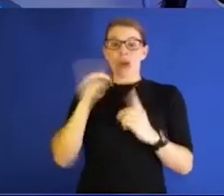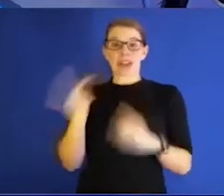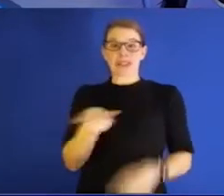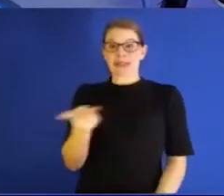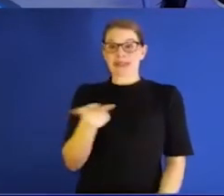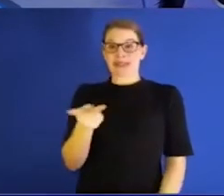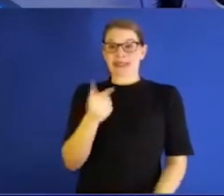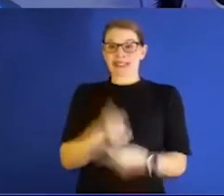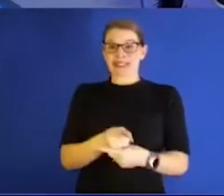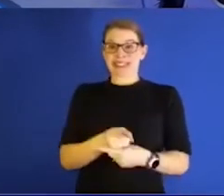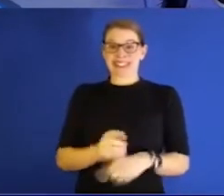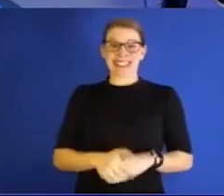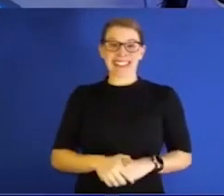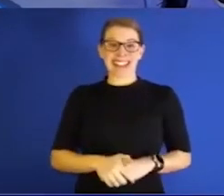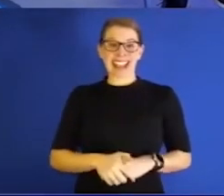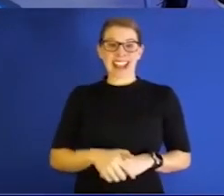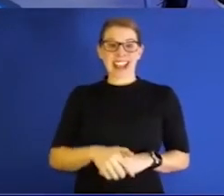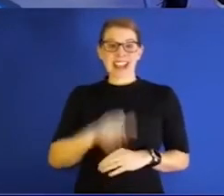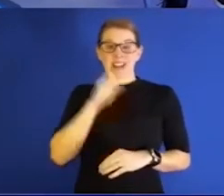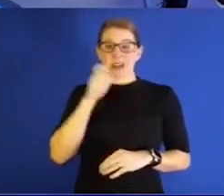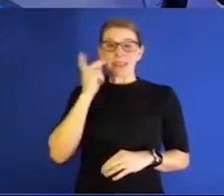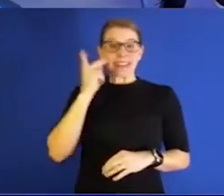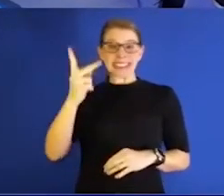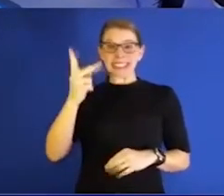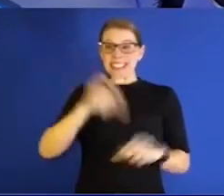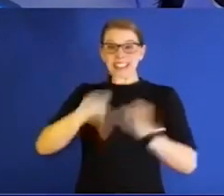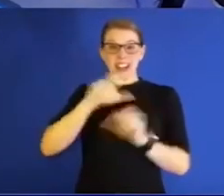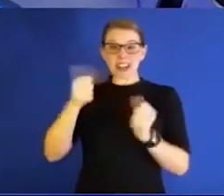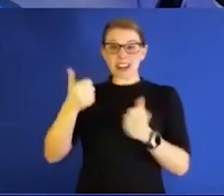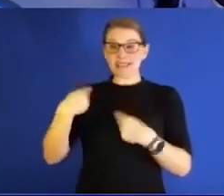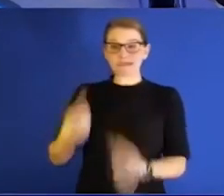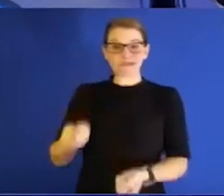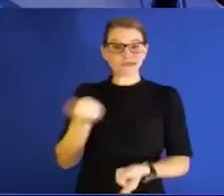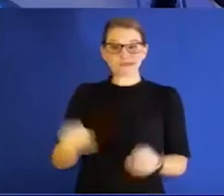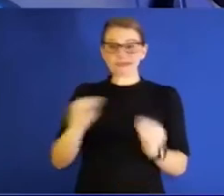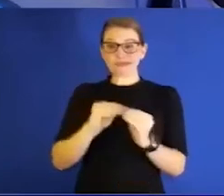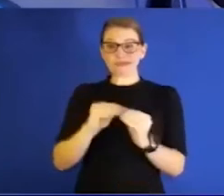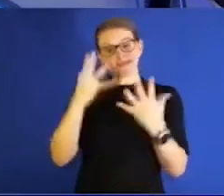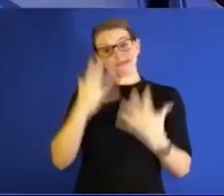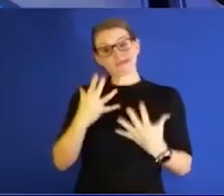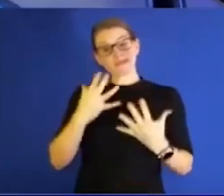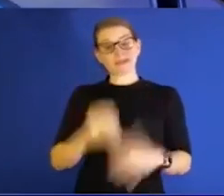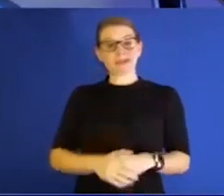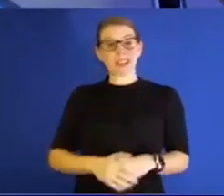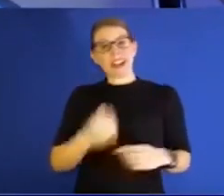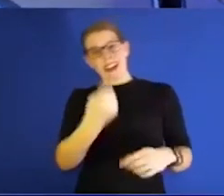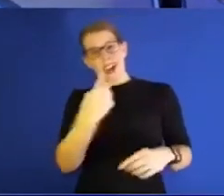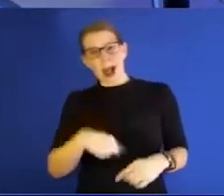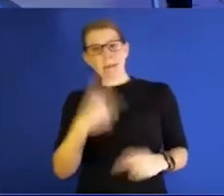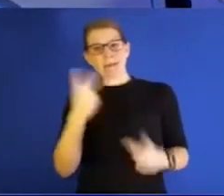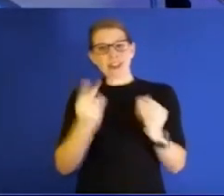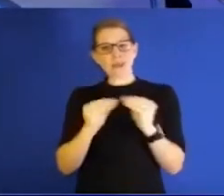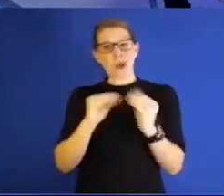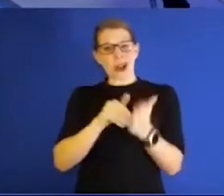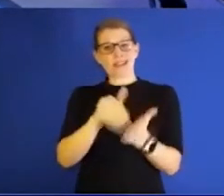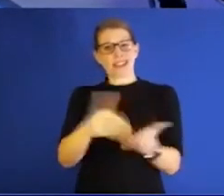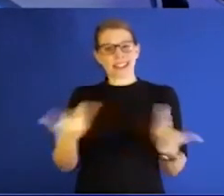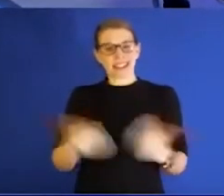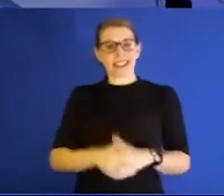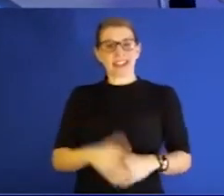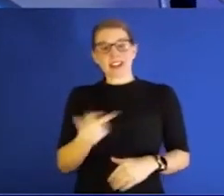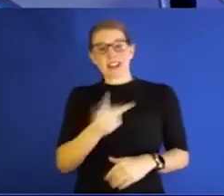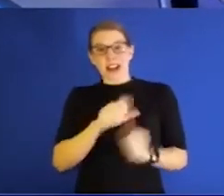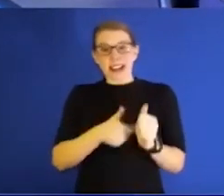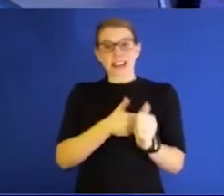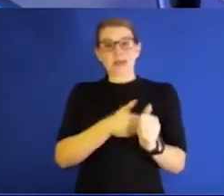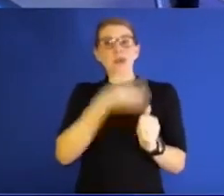Okay. So I'm going to let you two catch up here in just a